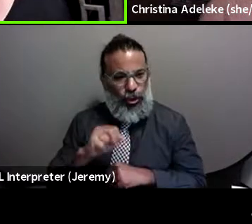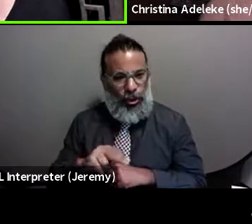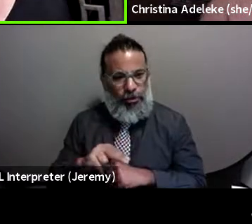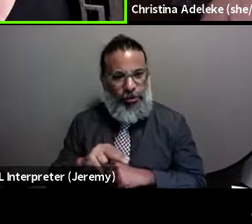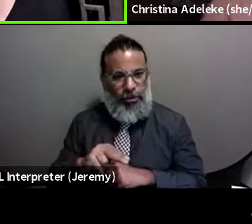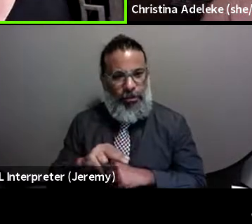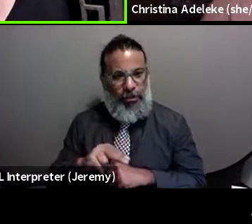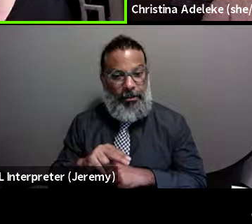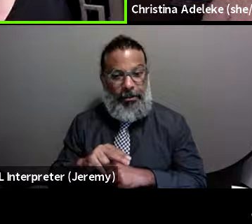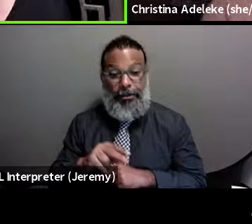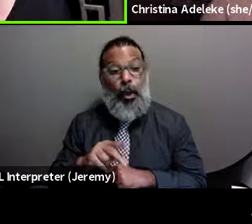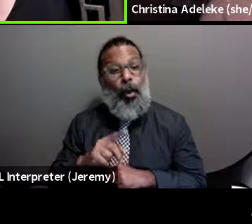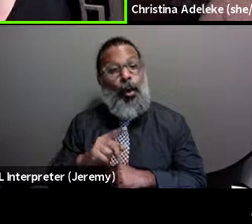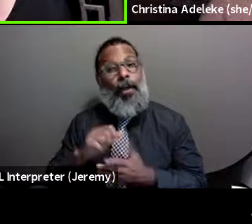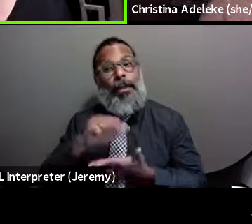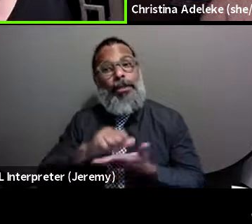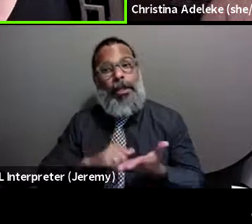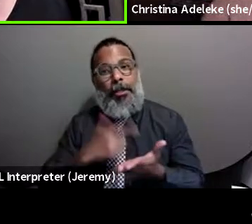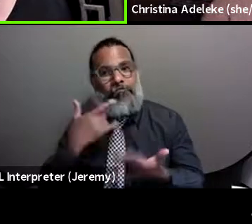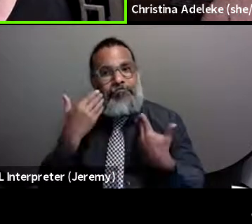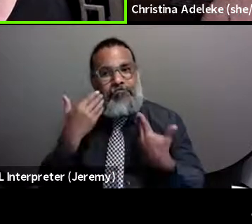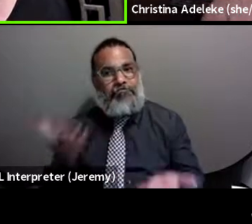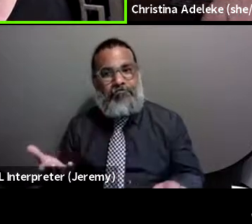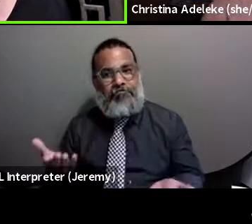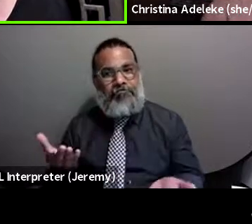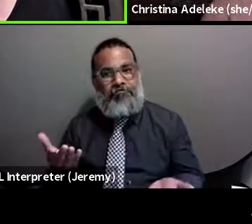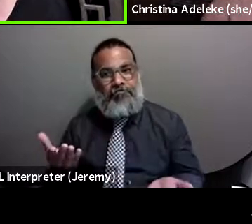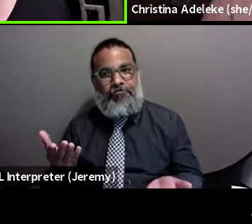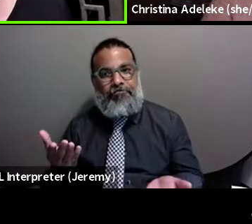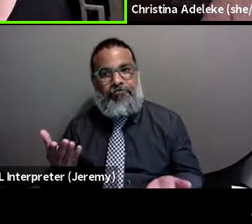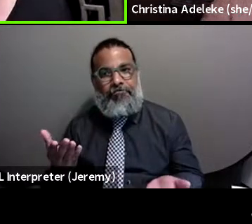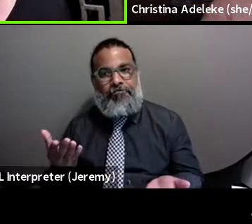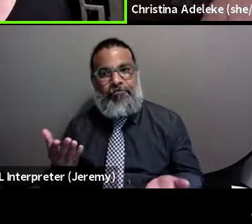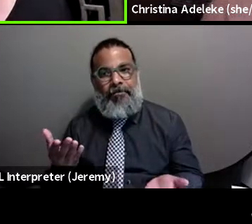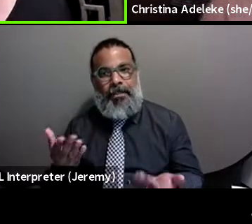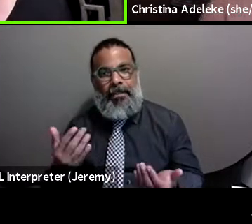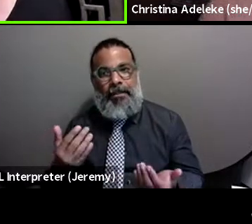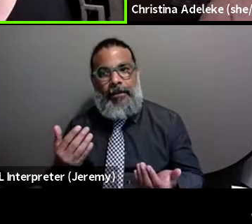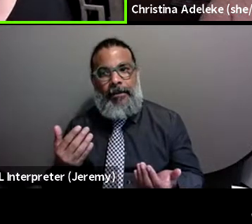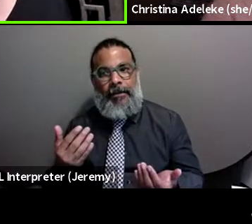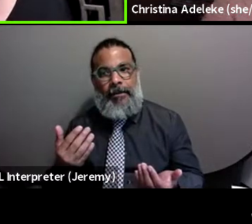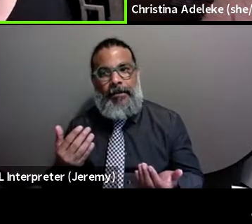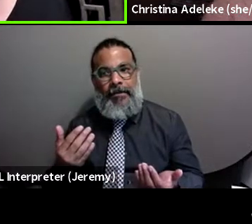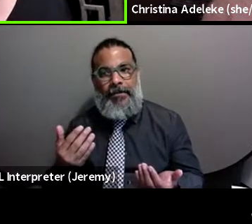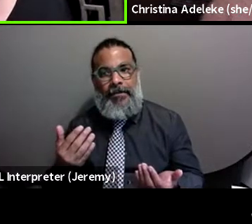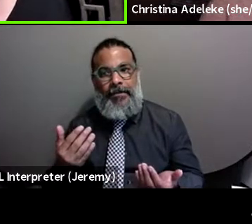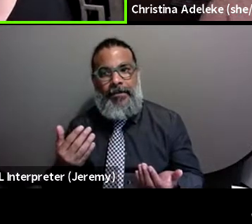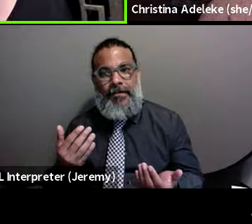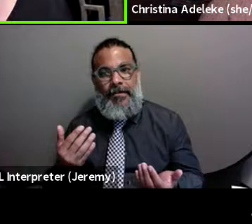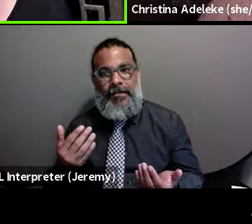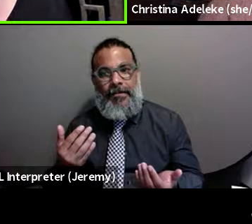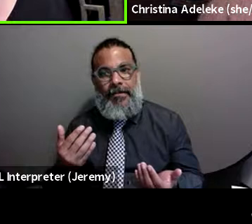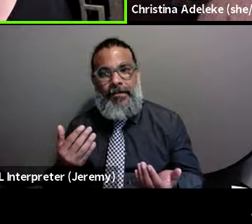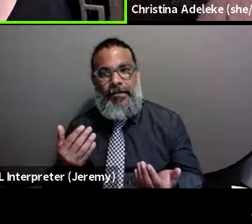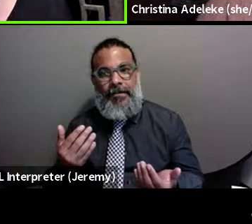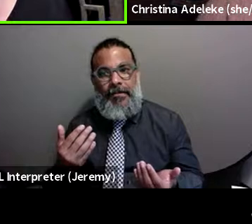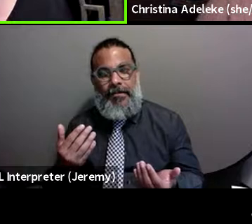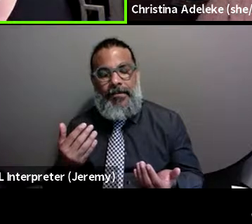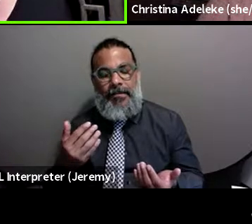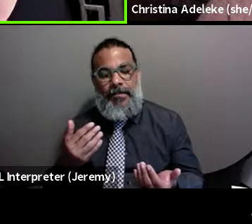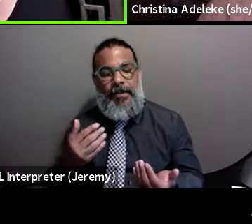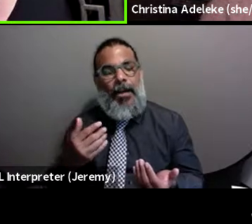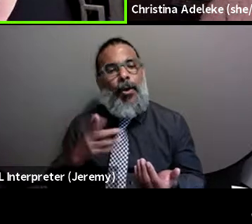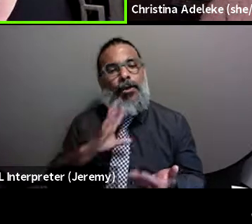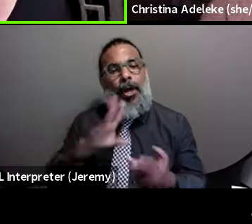what the agenda is going to look like, and what type of bills are going to be dropped. They're right now talking about the